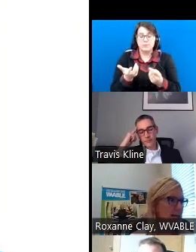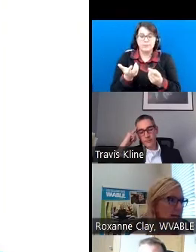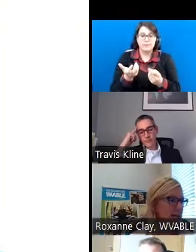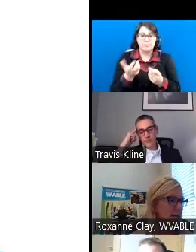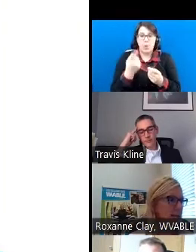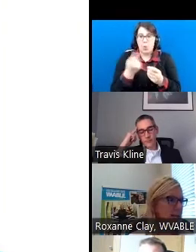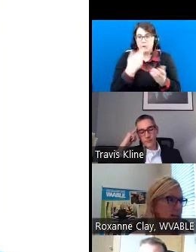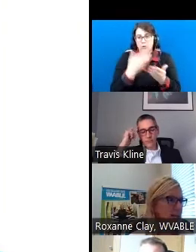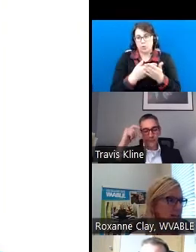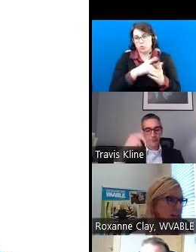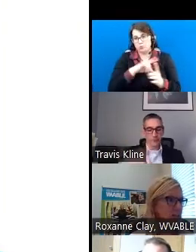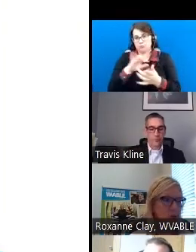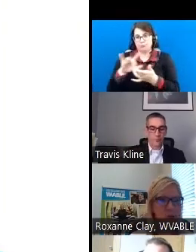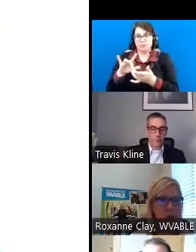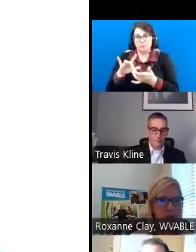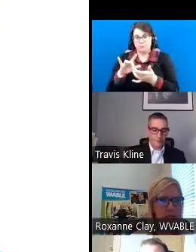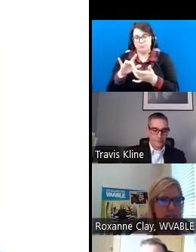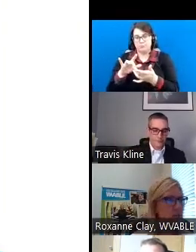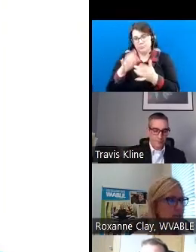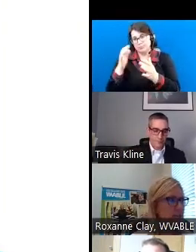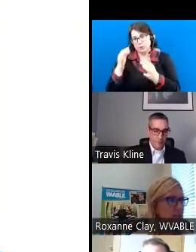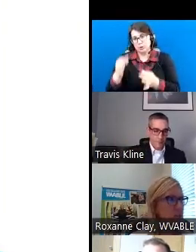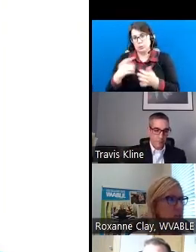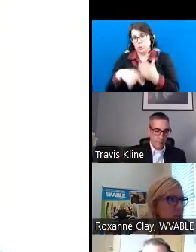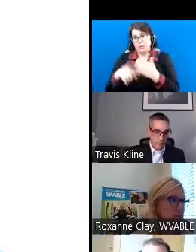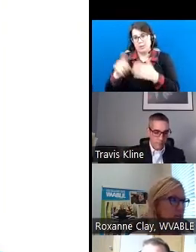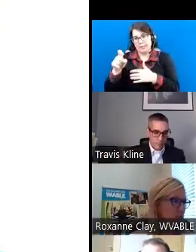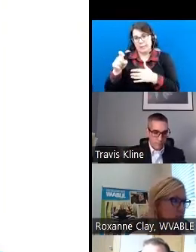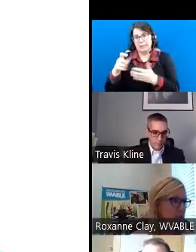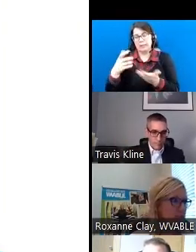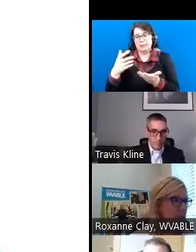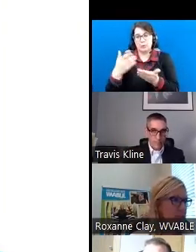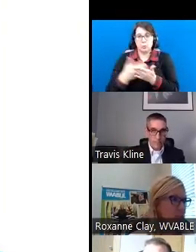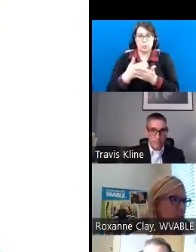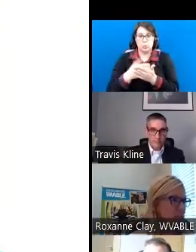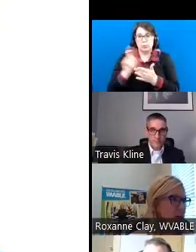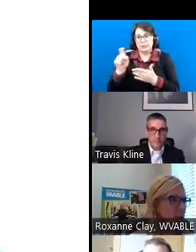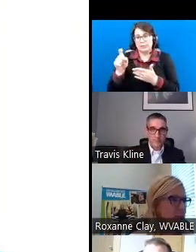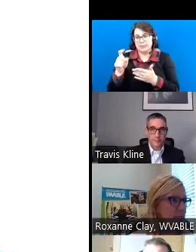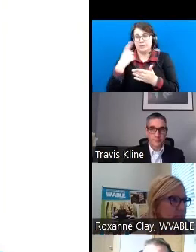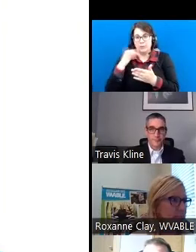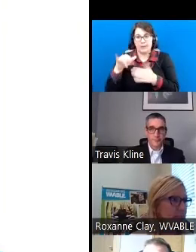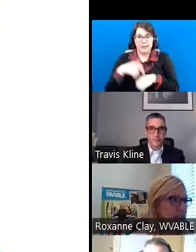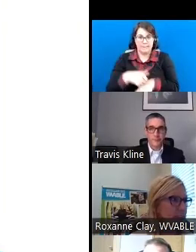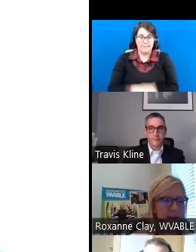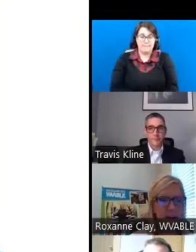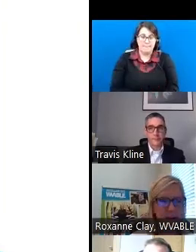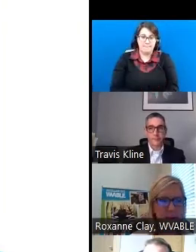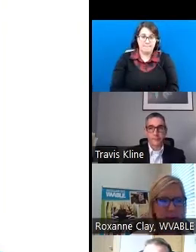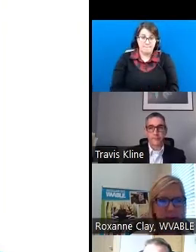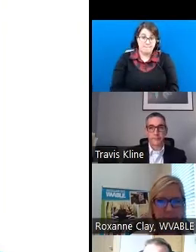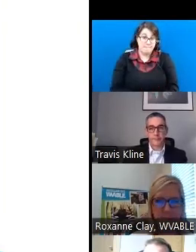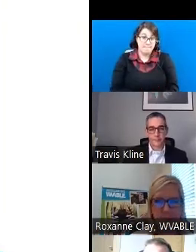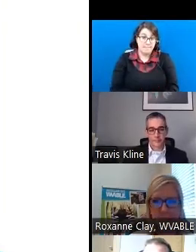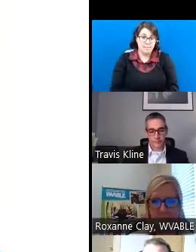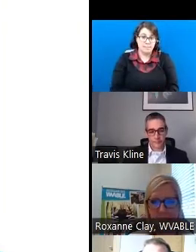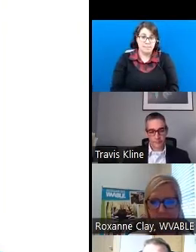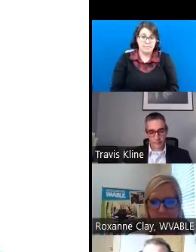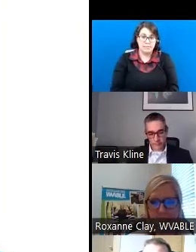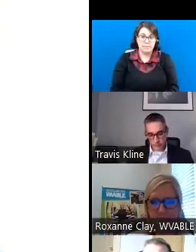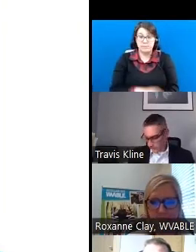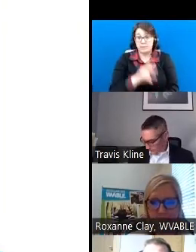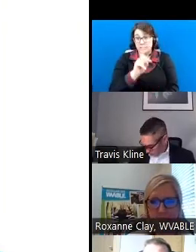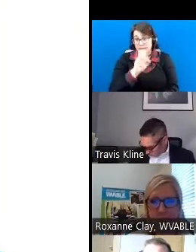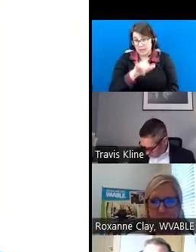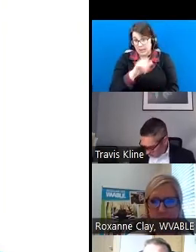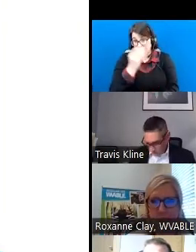circle back and to determine what the needs are, the new needs or the needs are at the time, sounds like. So, Kelly, let us